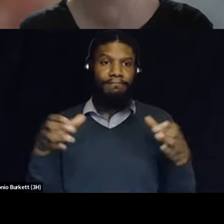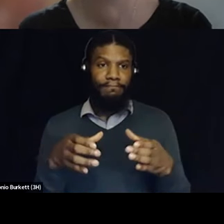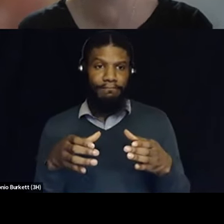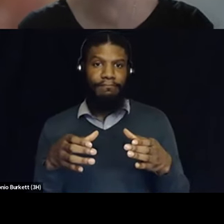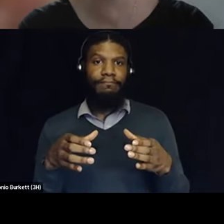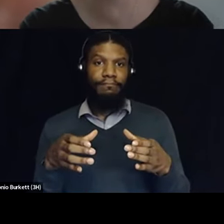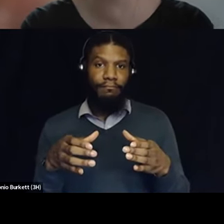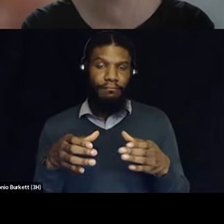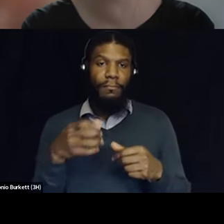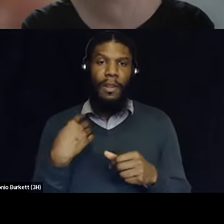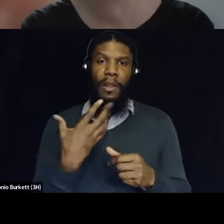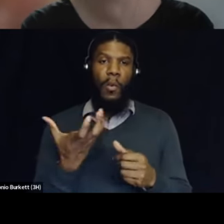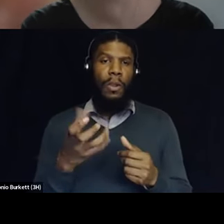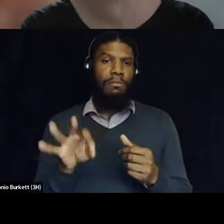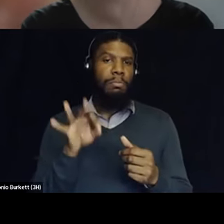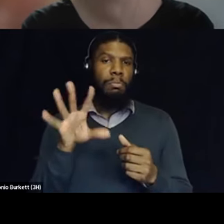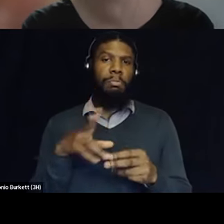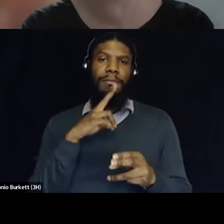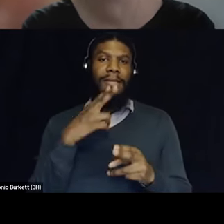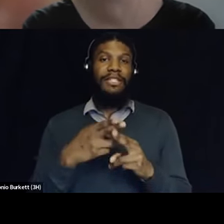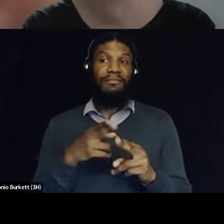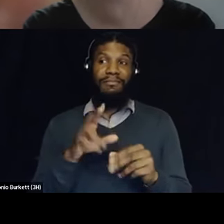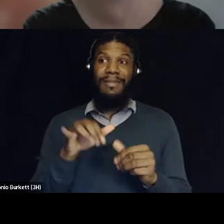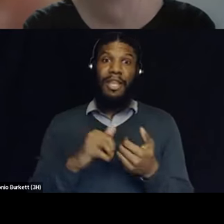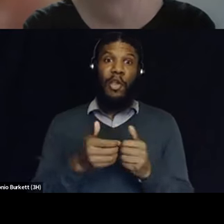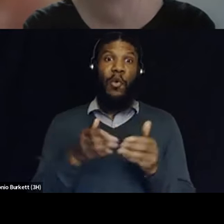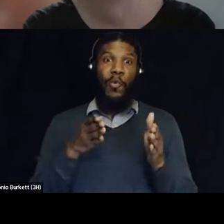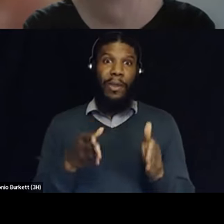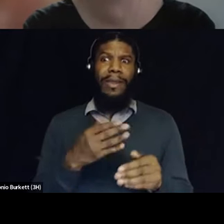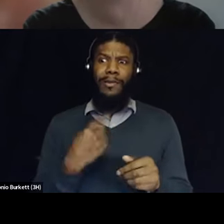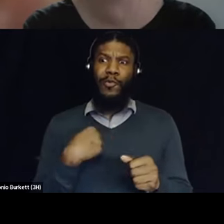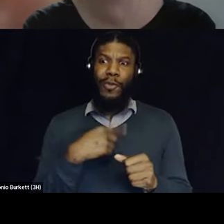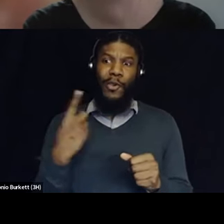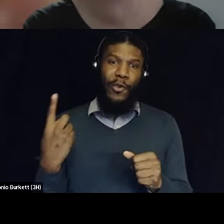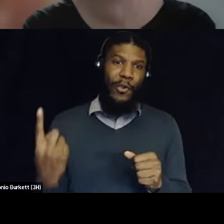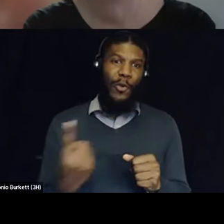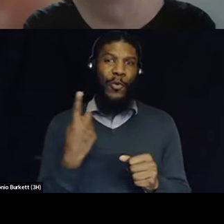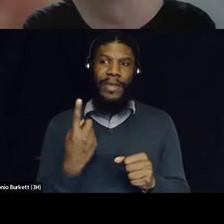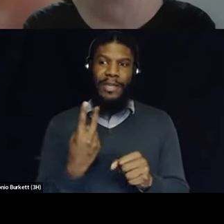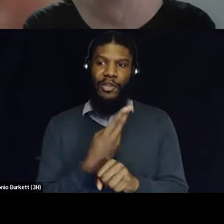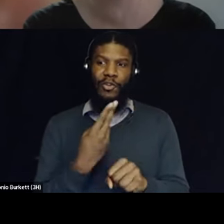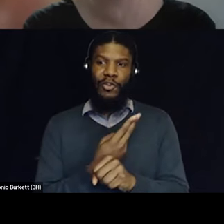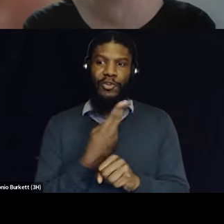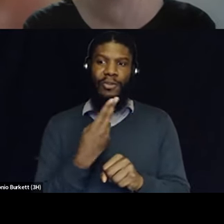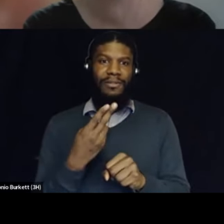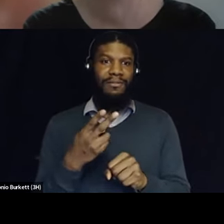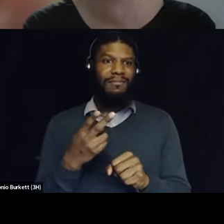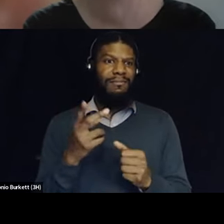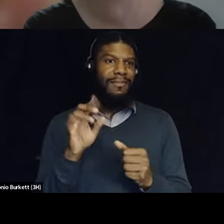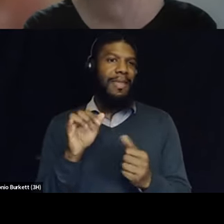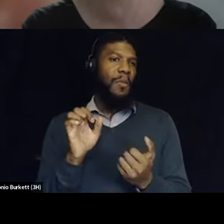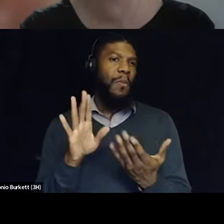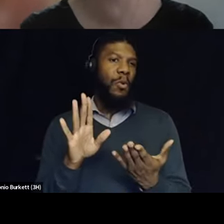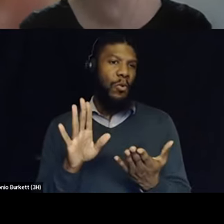just wanted to mention it that that's our way and and we always use um use that approach